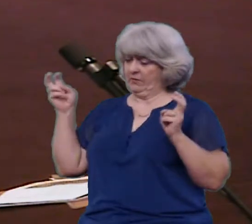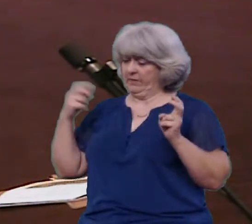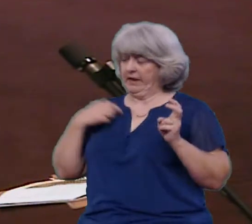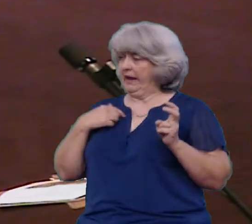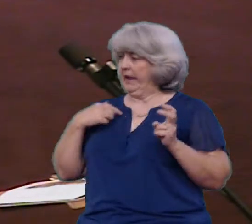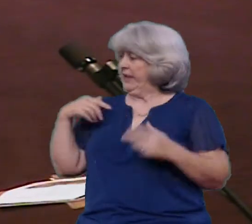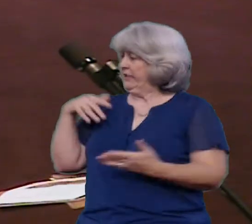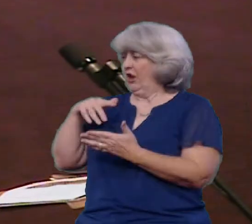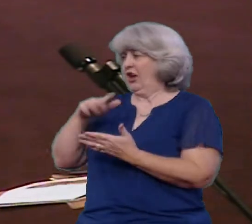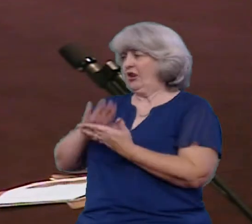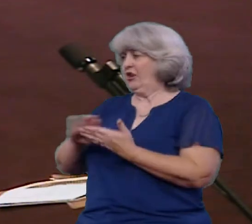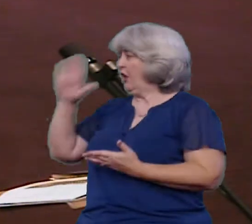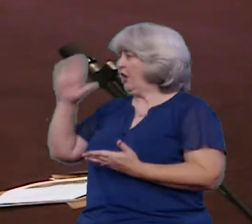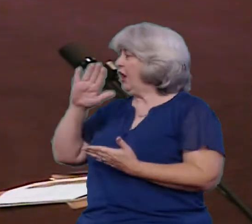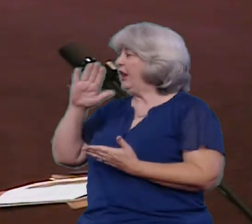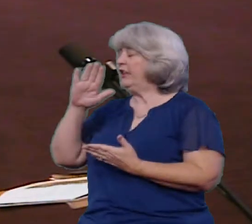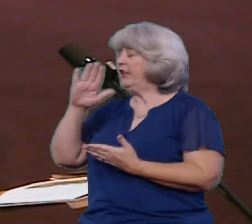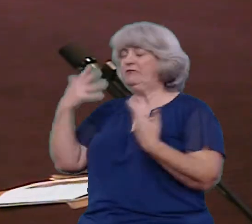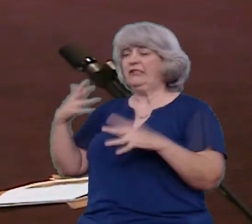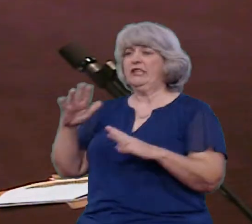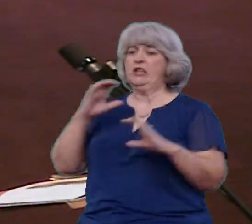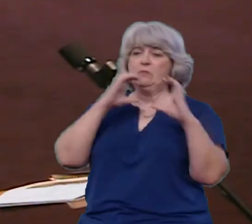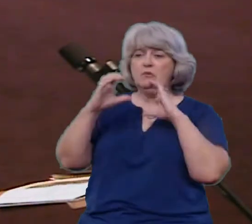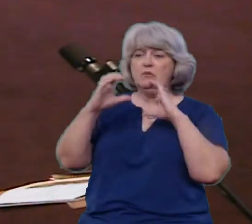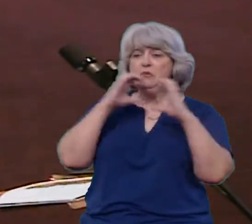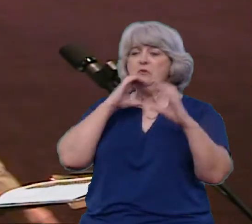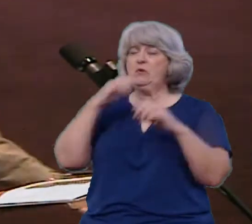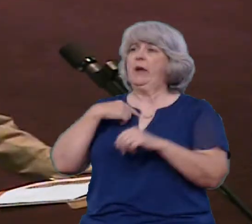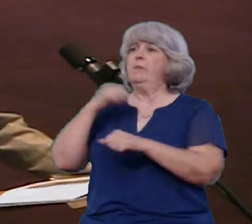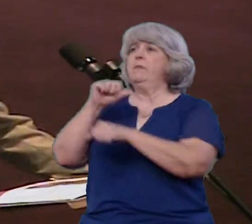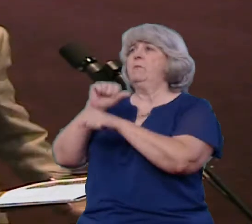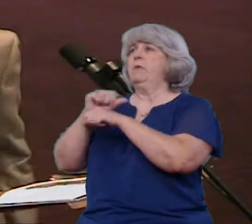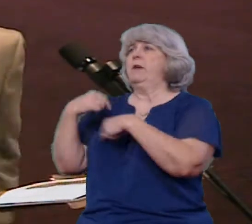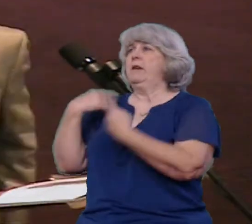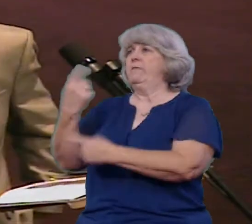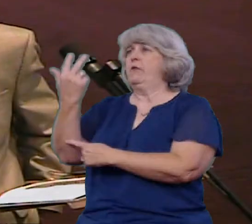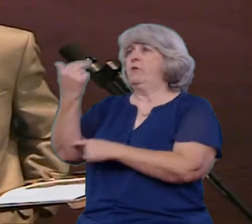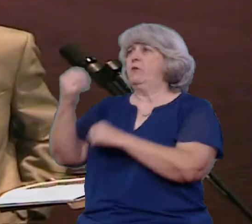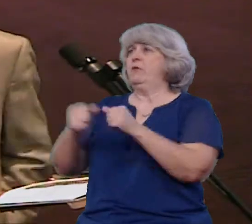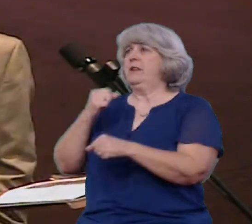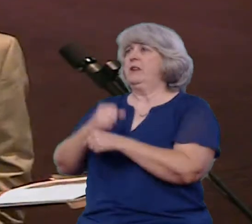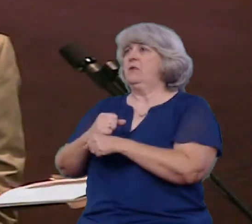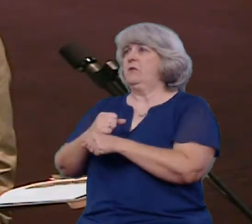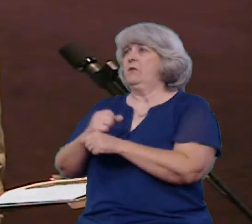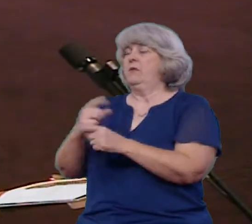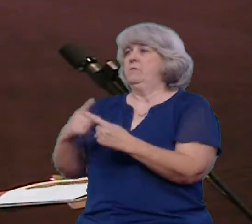and a half years I've been practicing for 13 And still have no clue what we're talking about